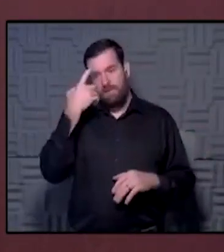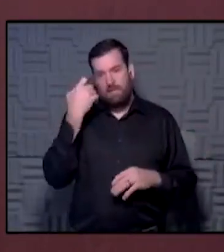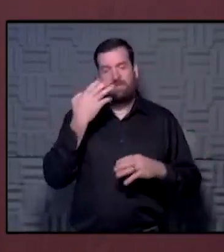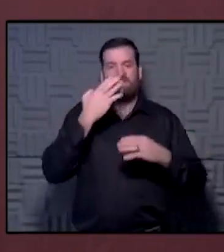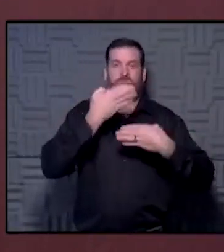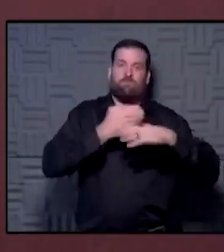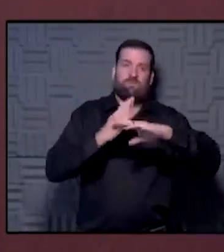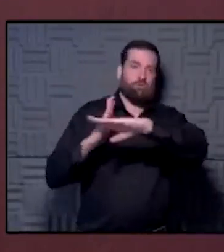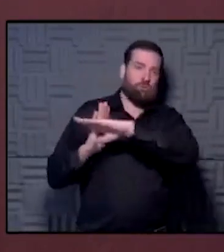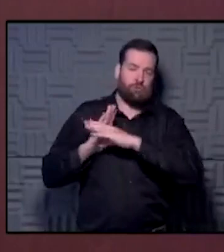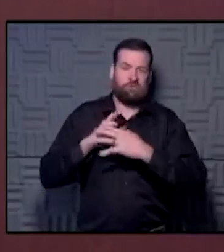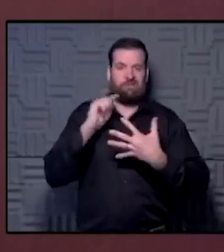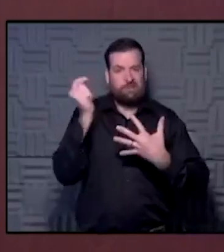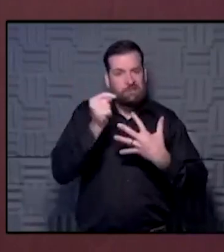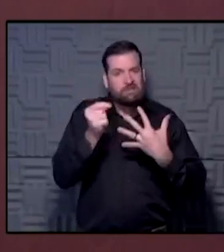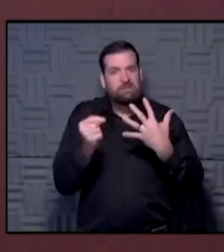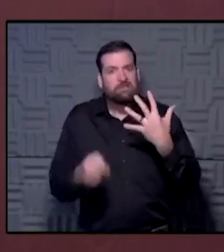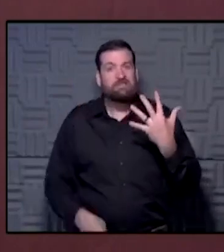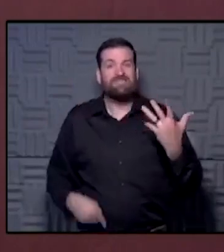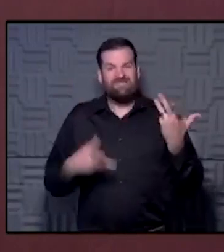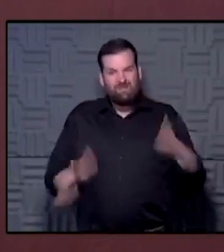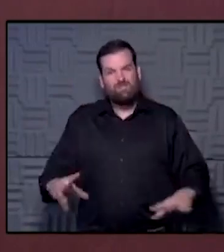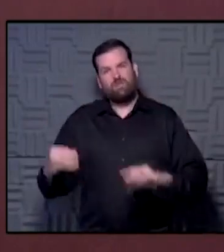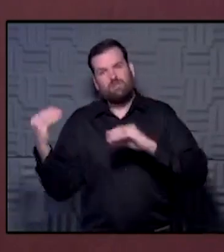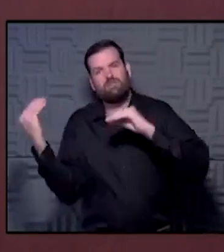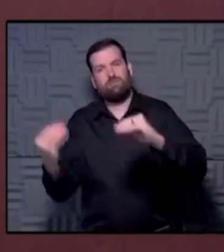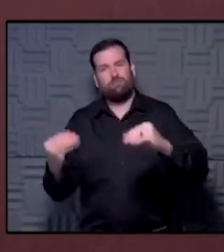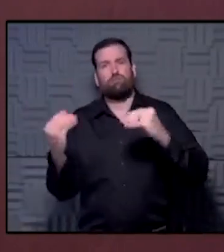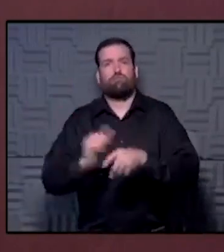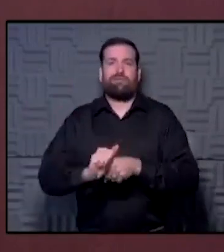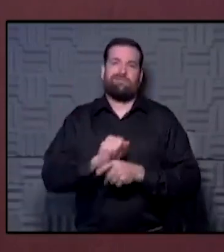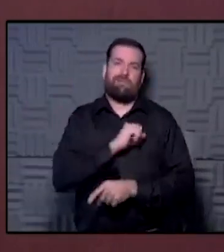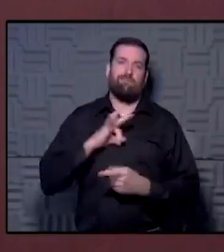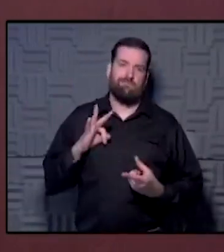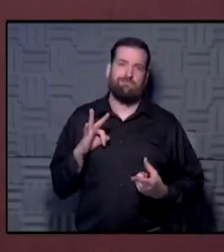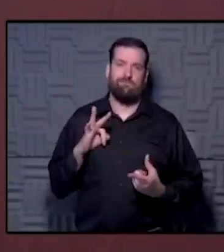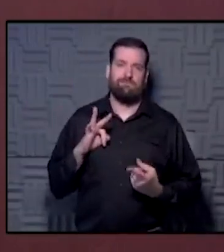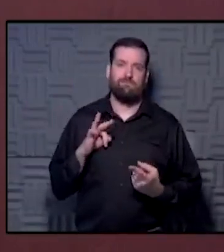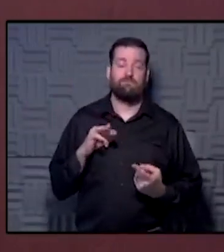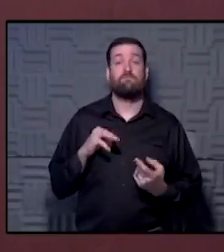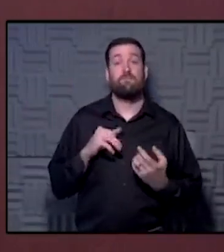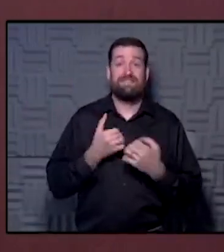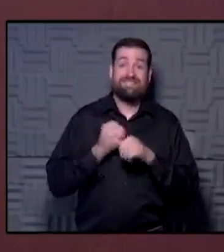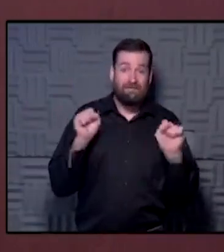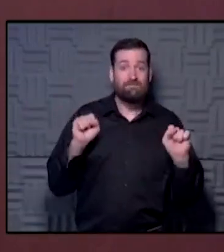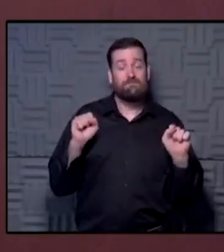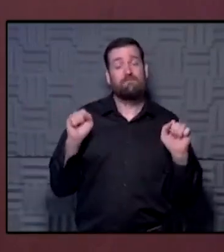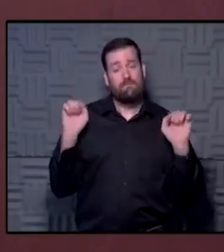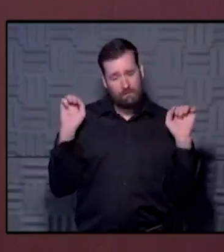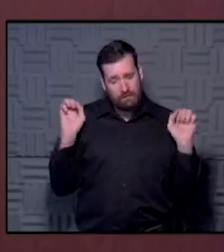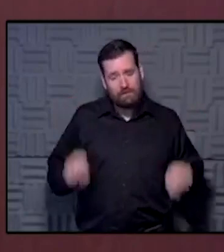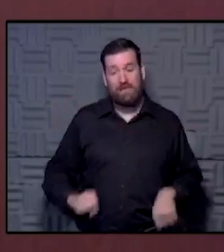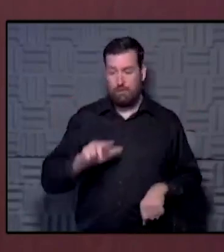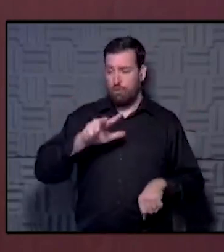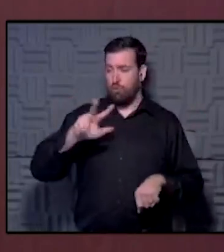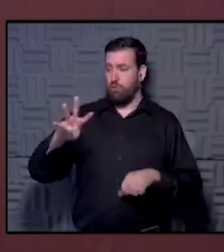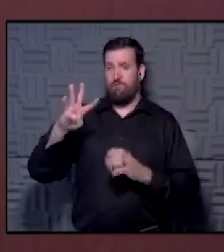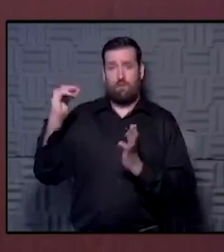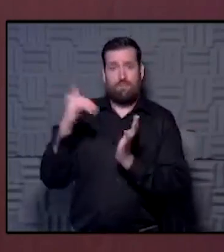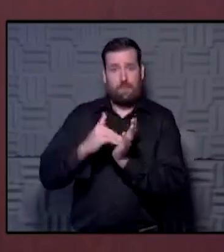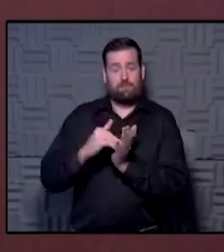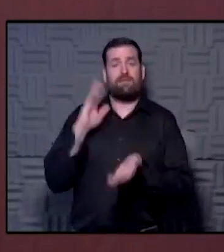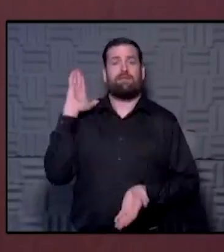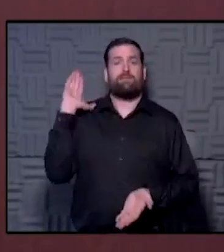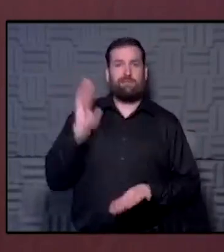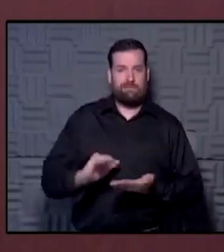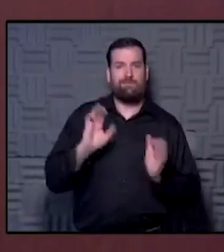precautions and all the rigorous staff training related to COVID. And so it's a safe place to be. We can reduce that 34,000 number by